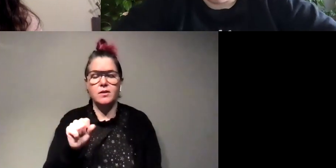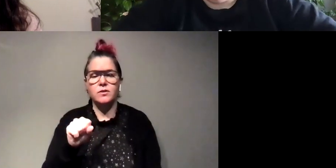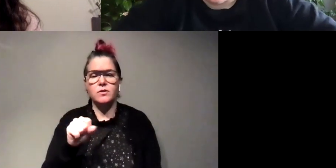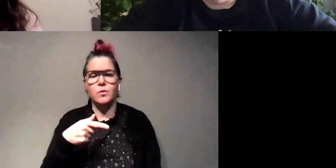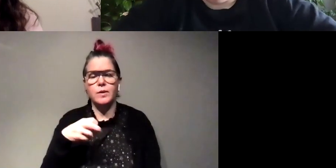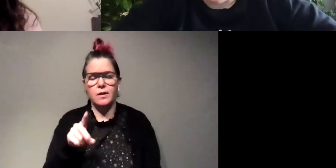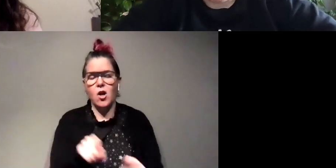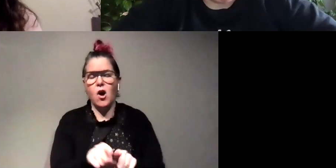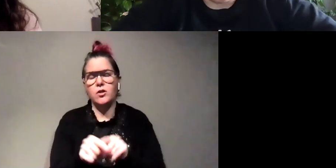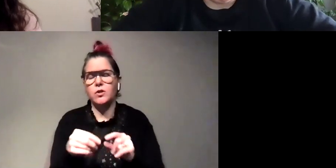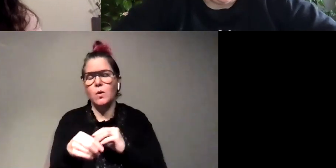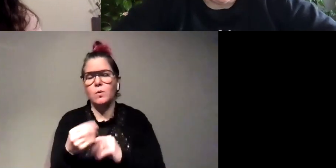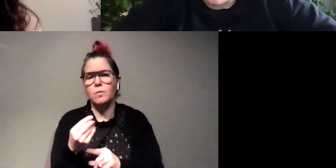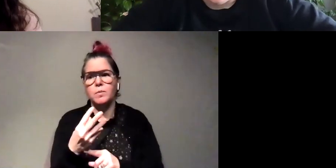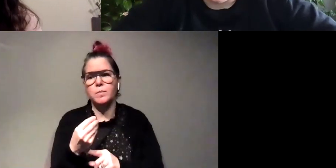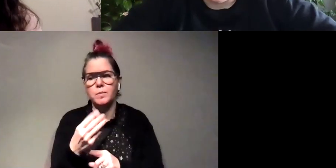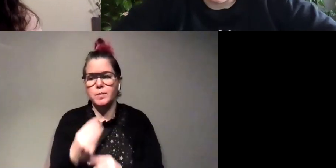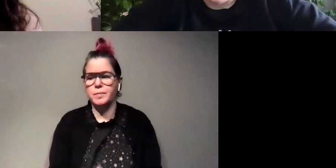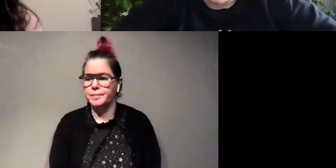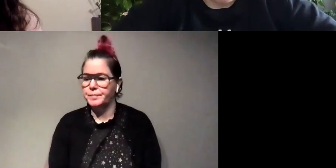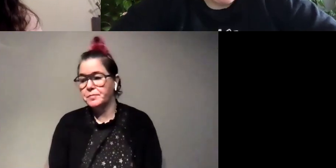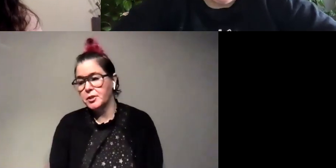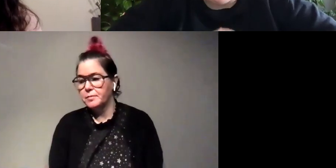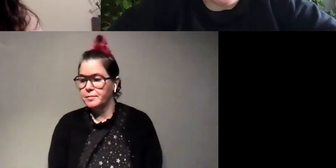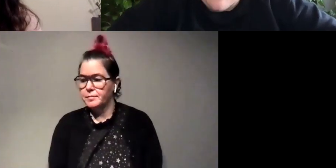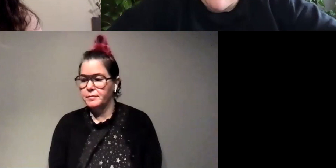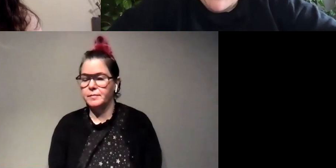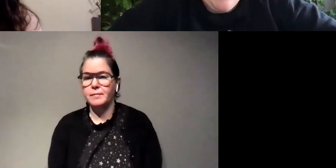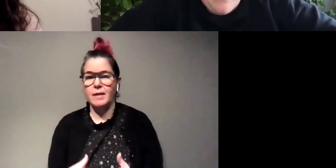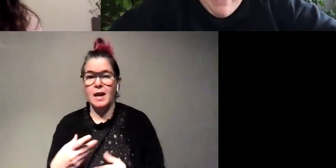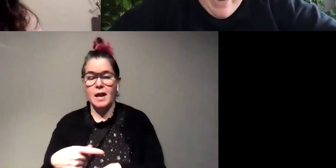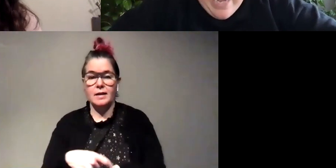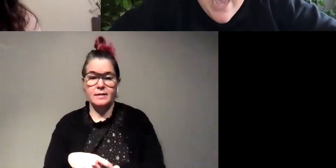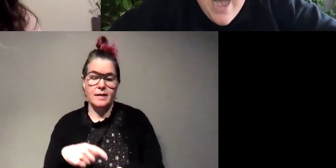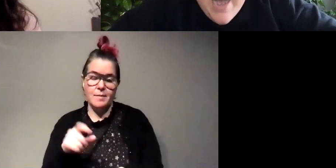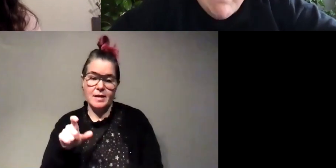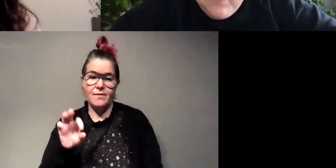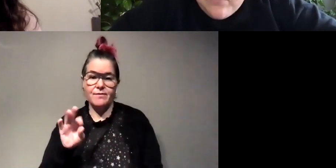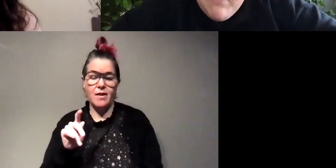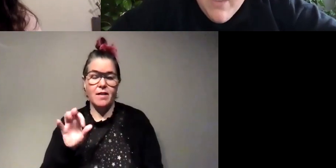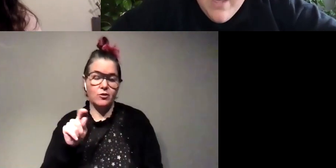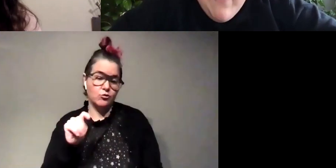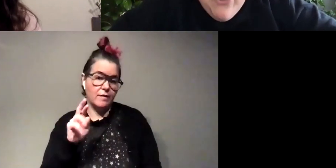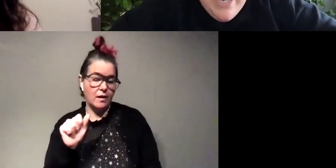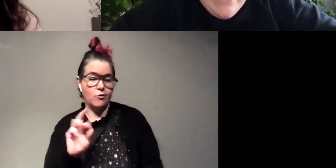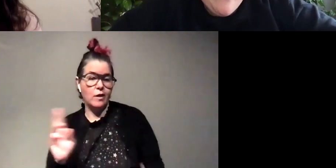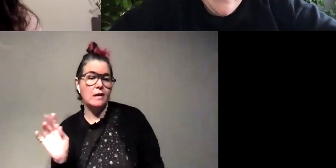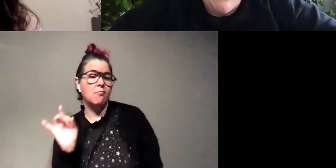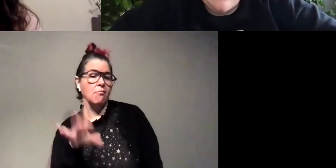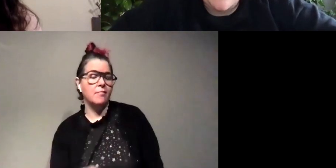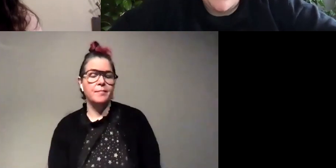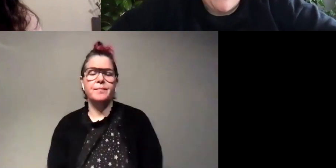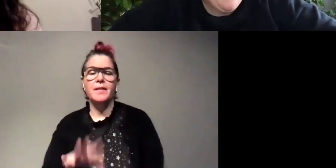um so next time you need uh firefly trivia that might come in handy um fifth grade